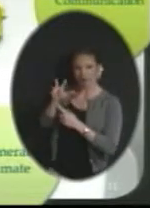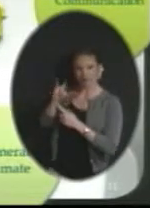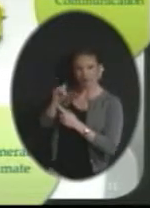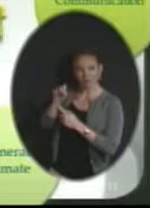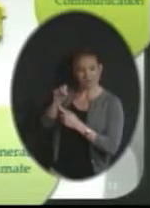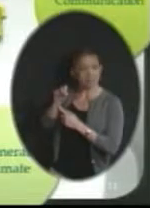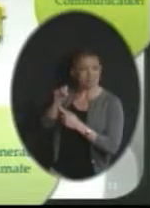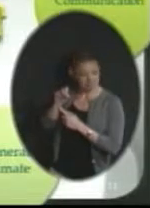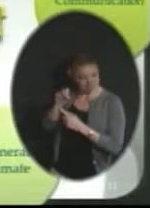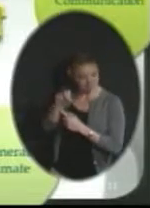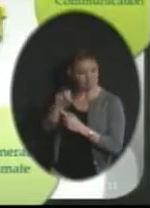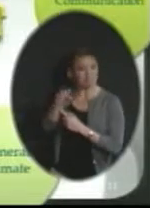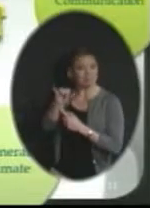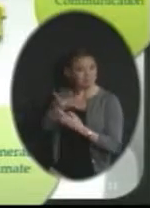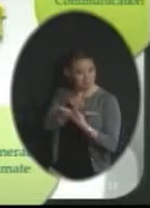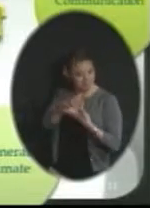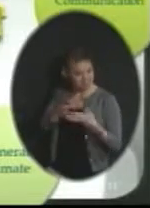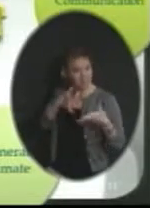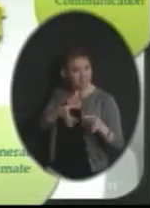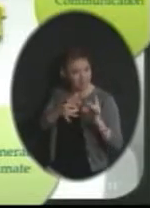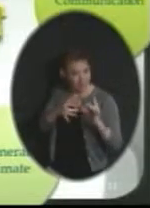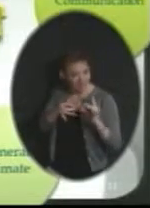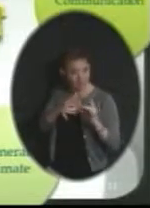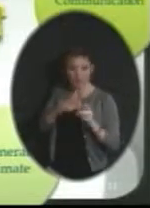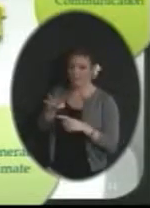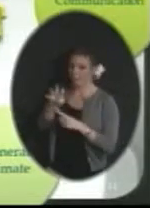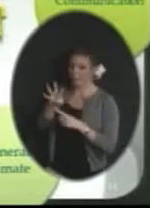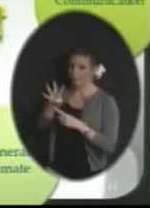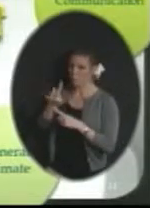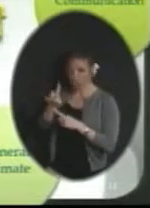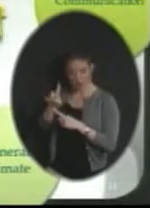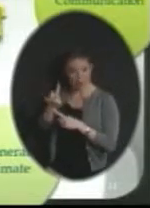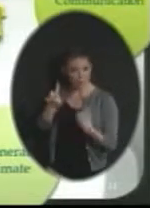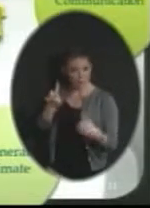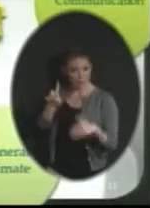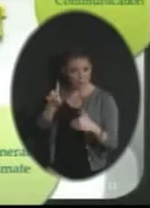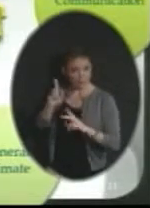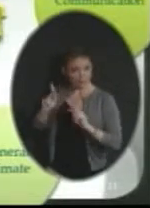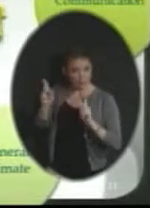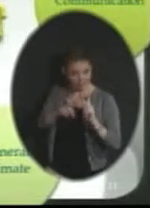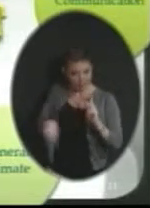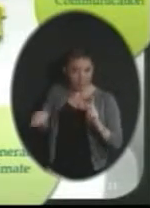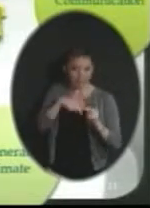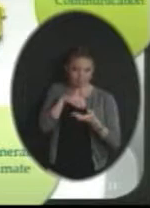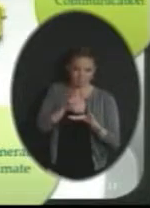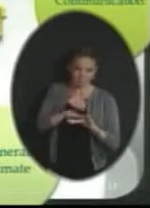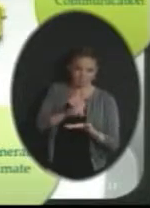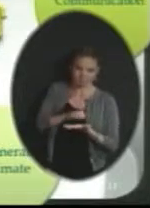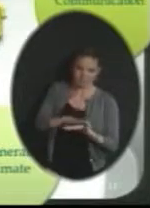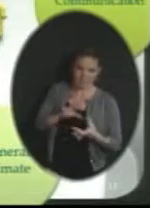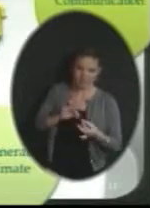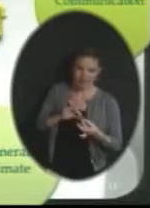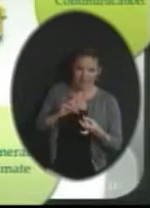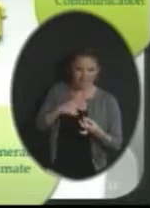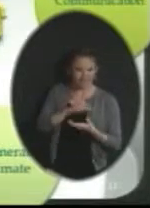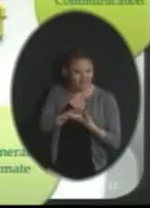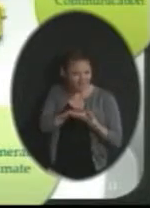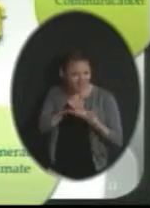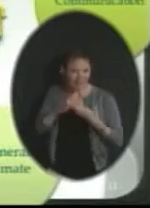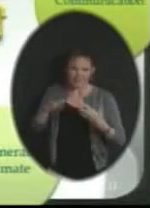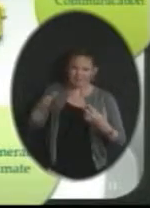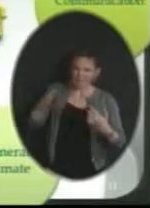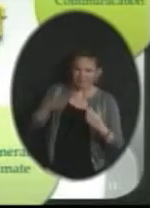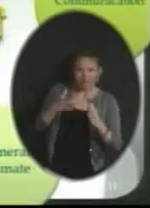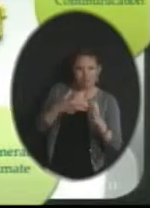530 comments were left by 441 respondents, and you can see lots of compliments, and that's always exciting, some concerns and